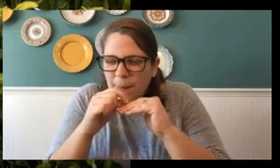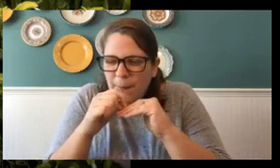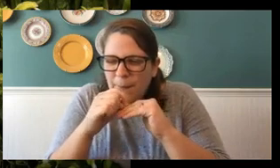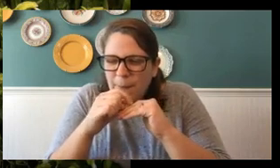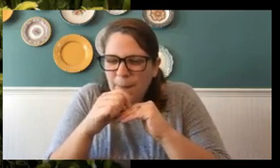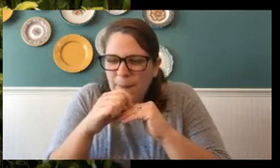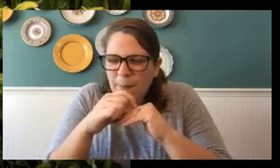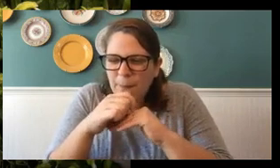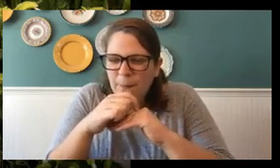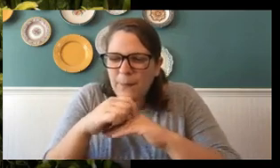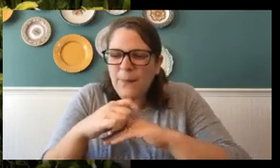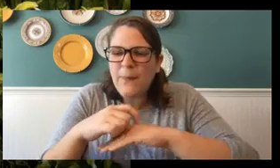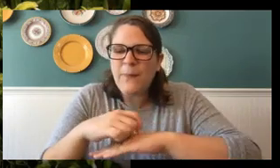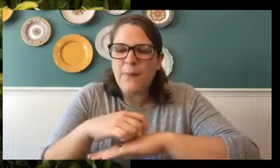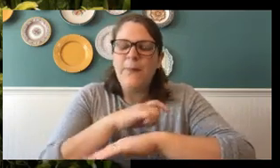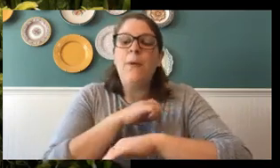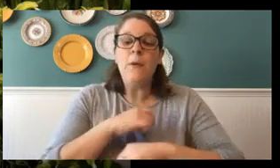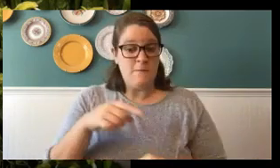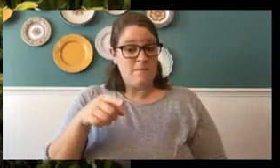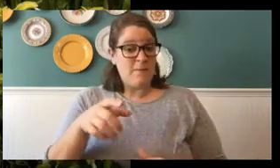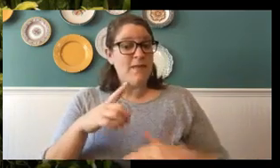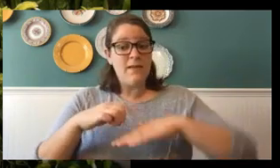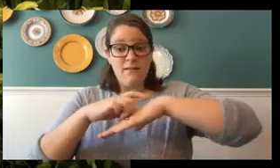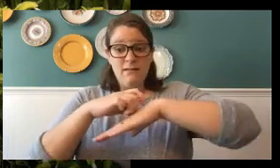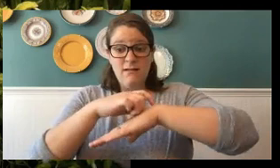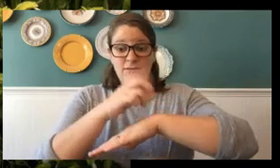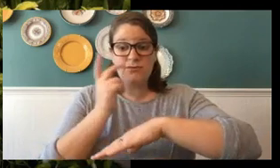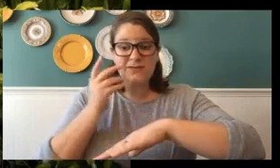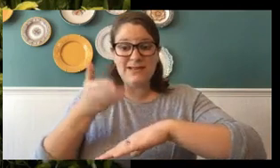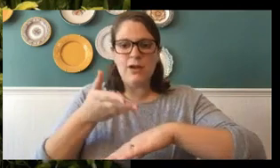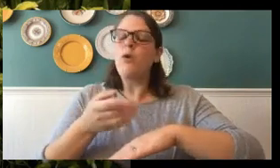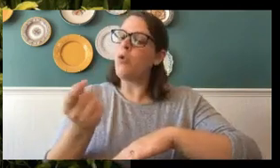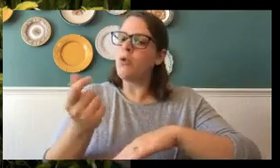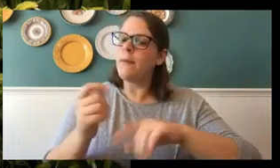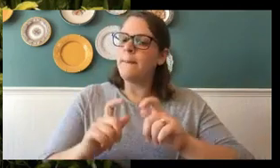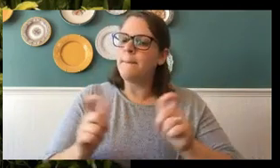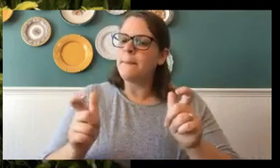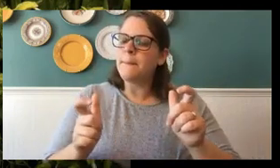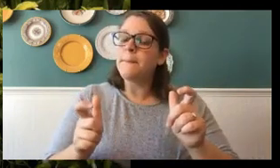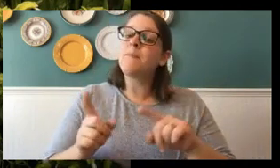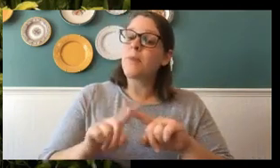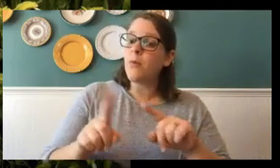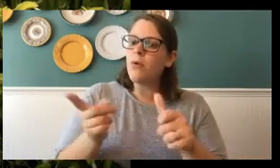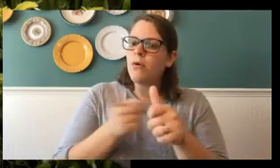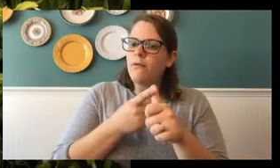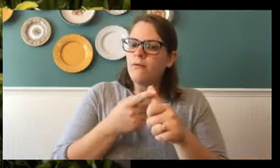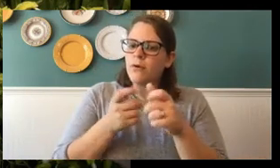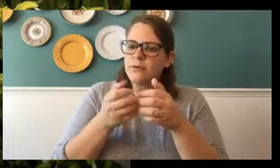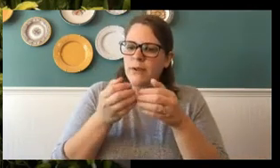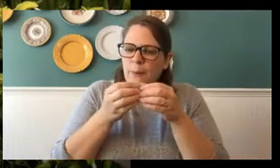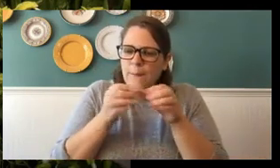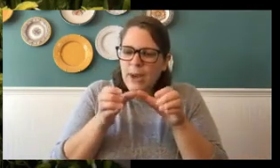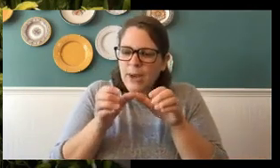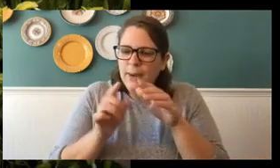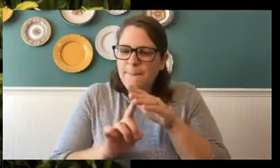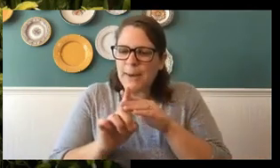that you see in front of me, they're a little on the big side. Okay, but when a caterpillar first comes out, it is super